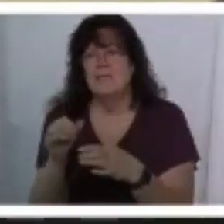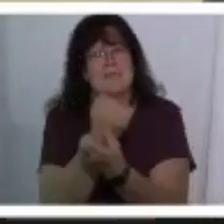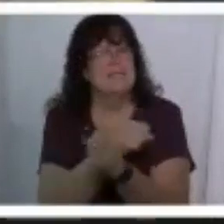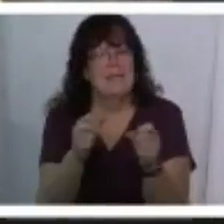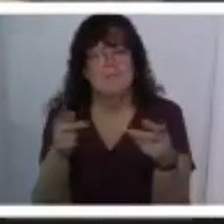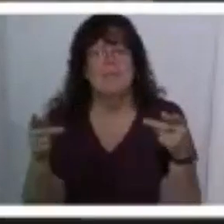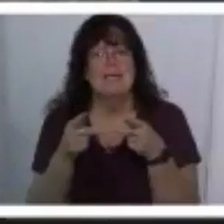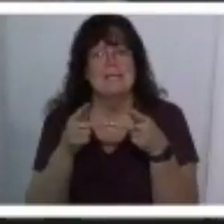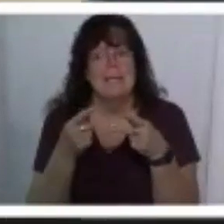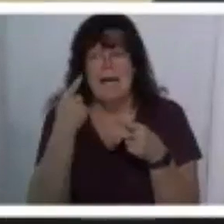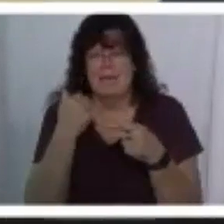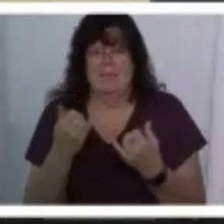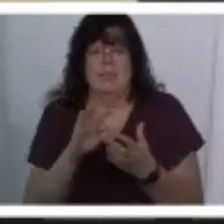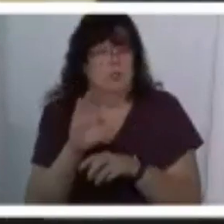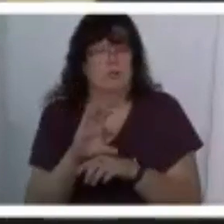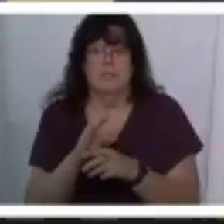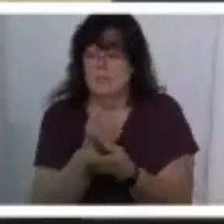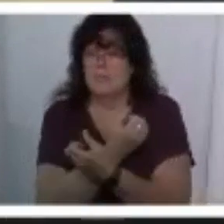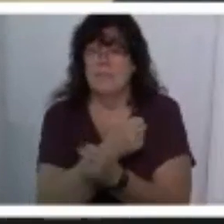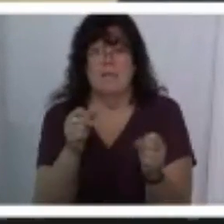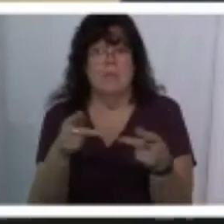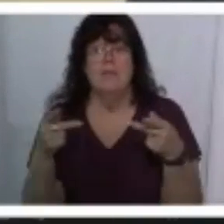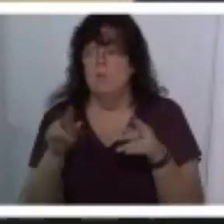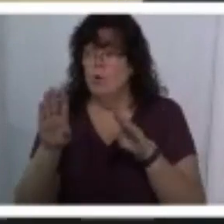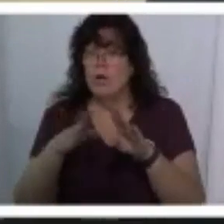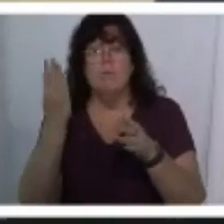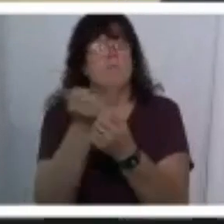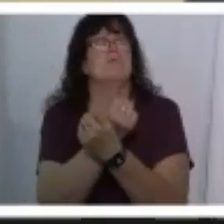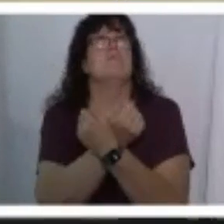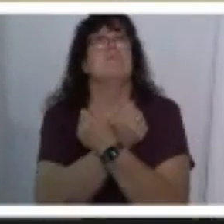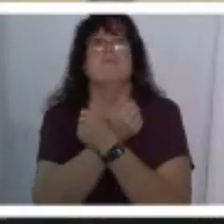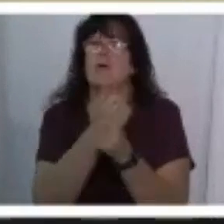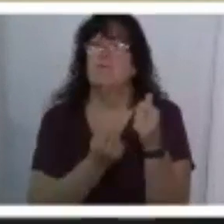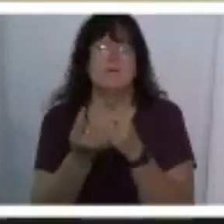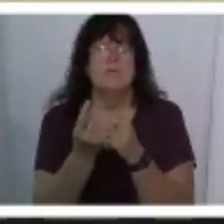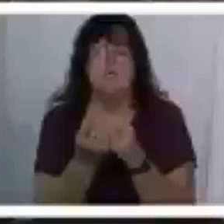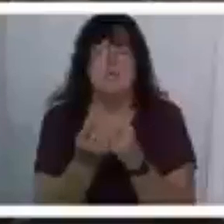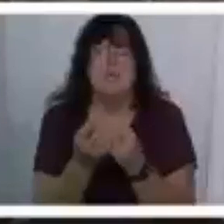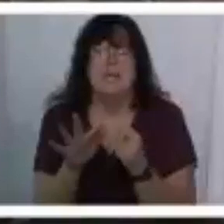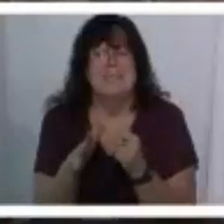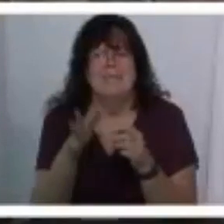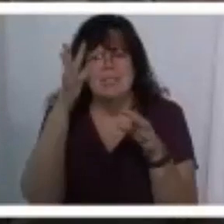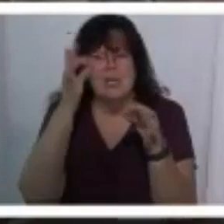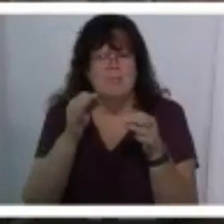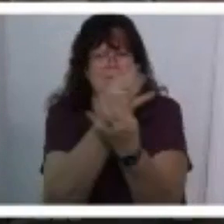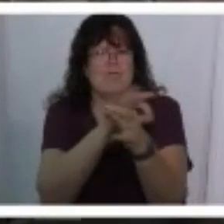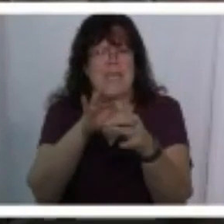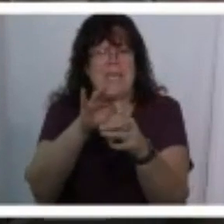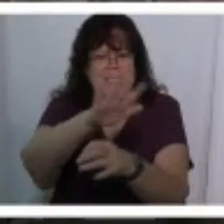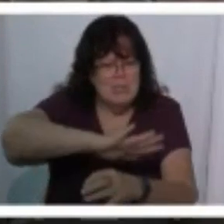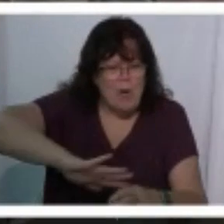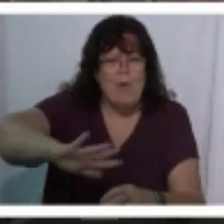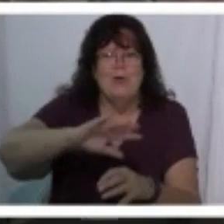place i think it really is that this is an open and an affirming and a loving place it's a not it's a kind of a judgment-free zone like